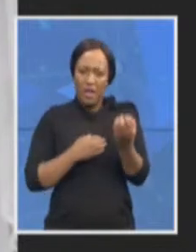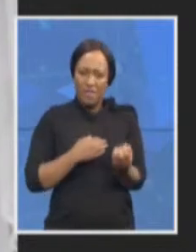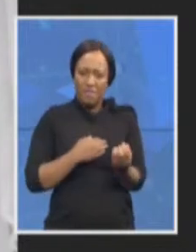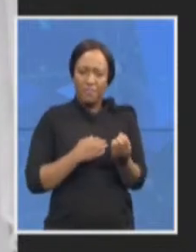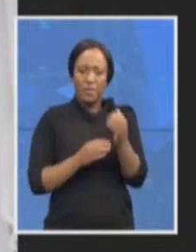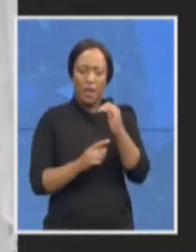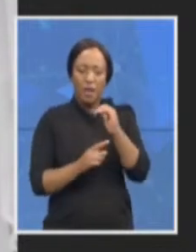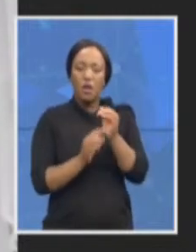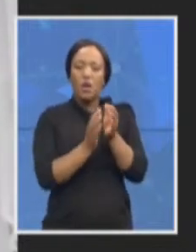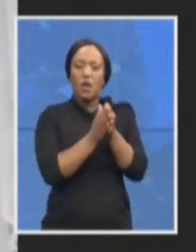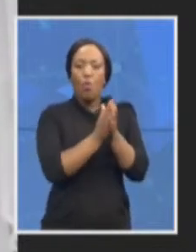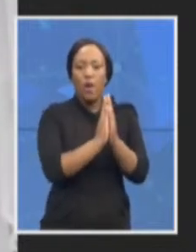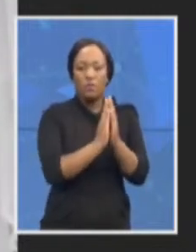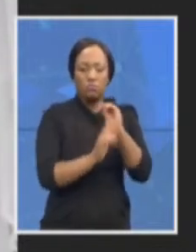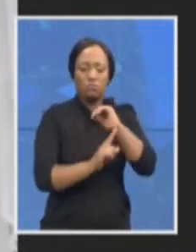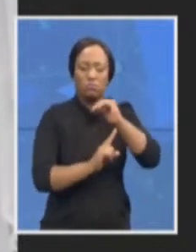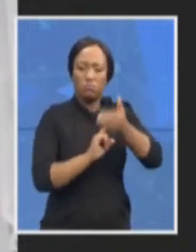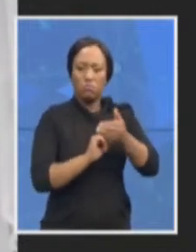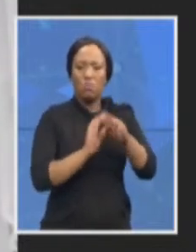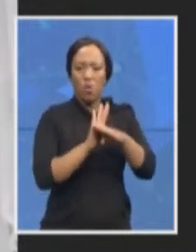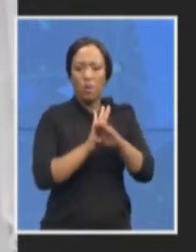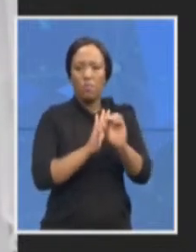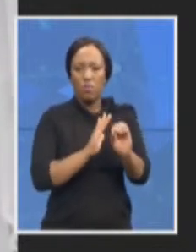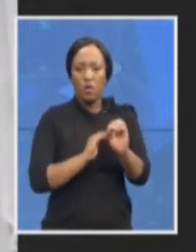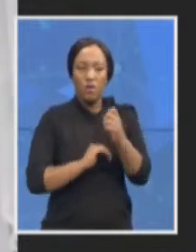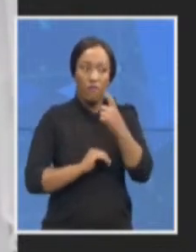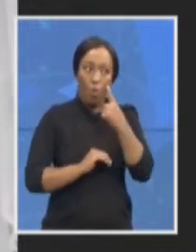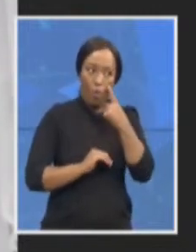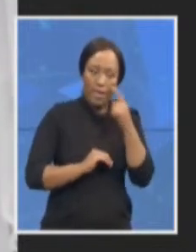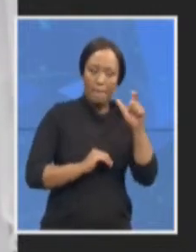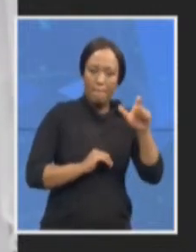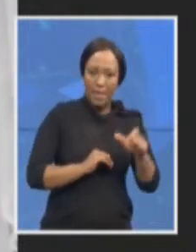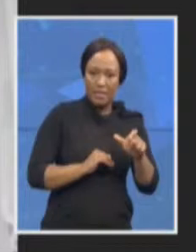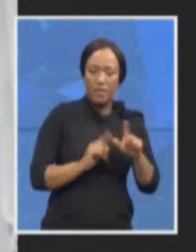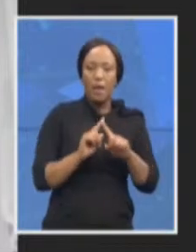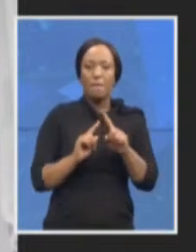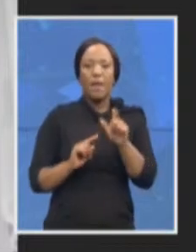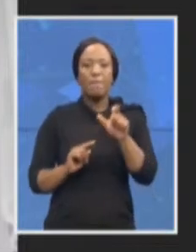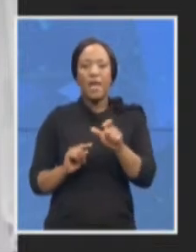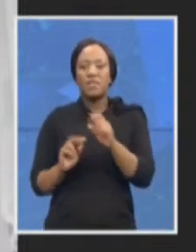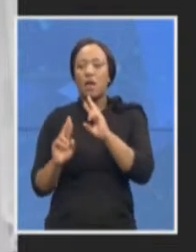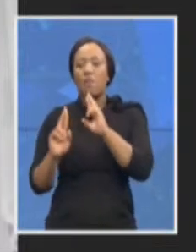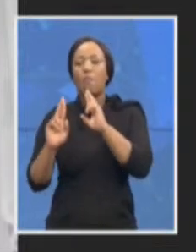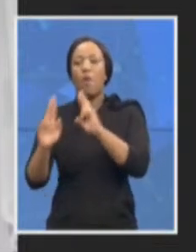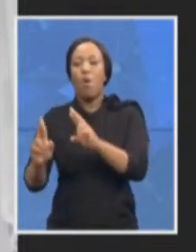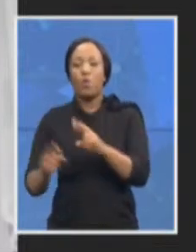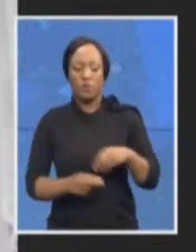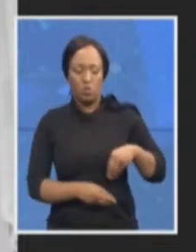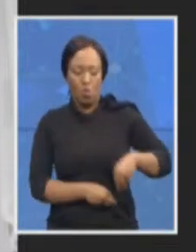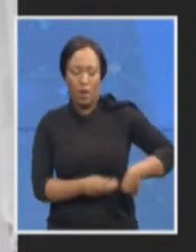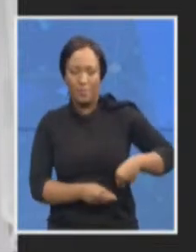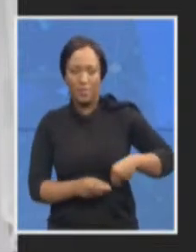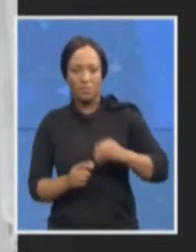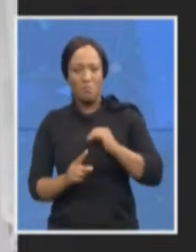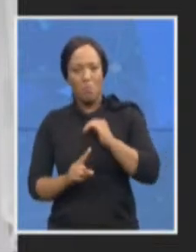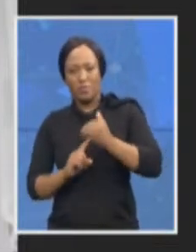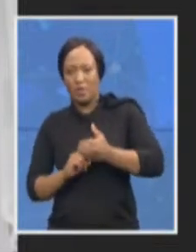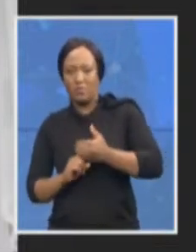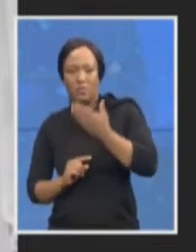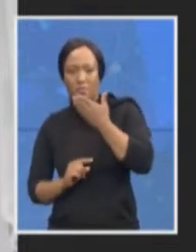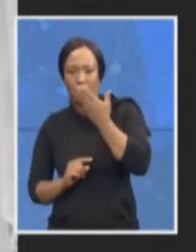for witnesses not for whistleblowers but we are looking at how we could try to ensure that genuine